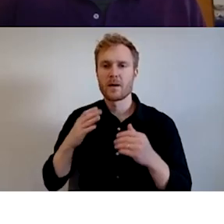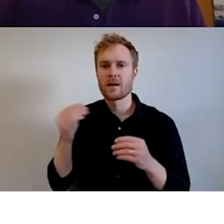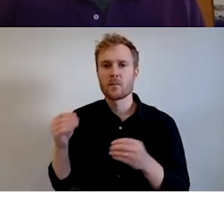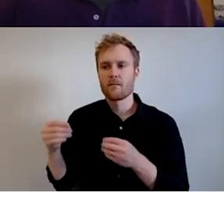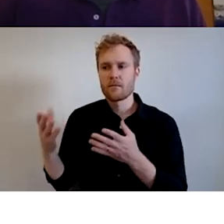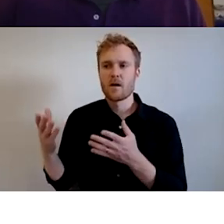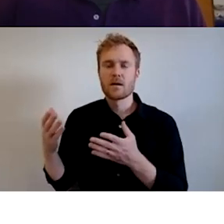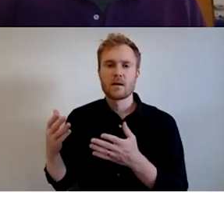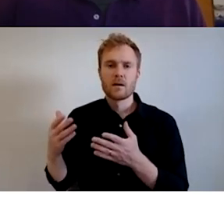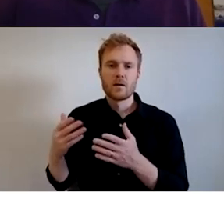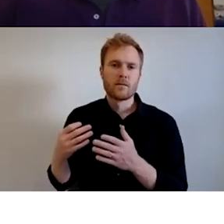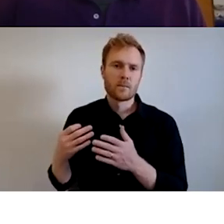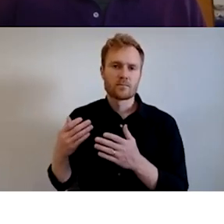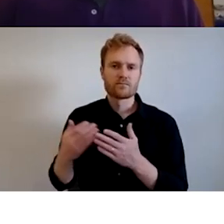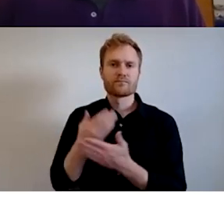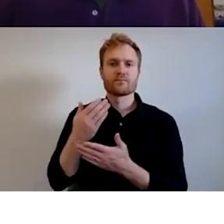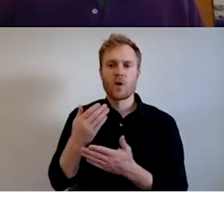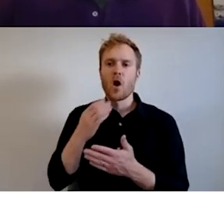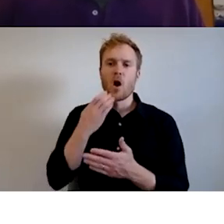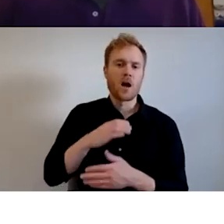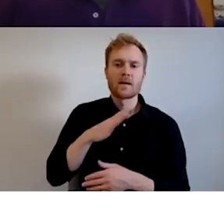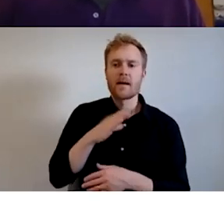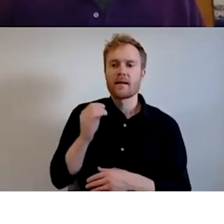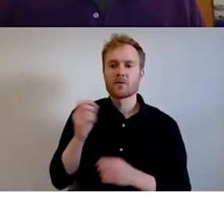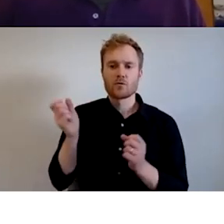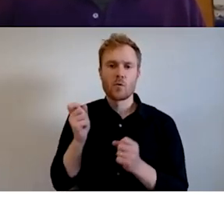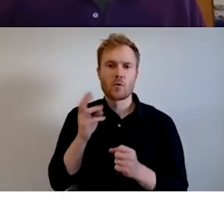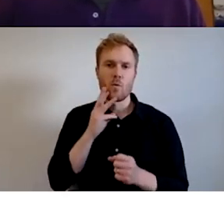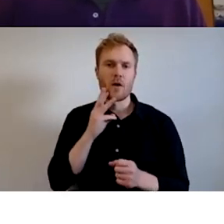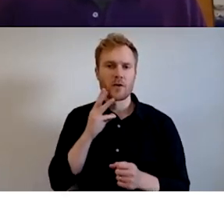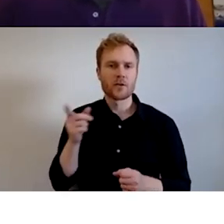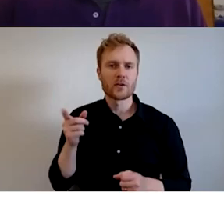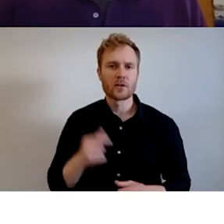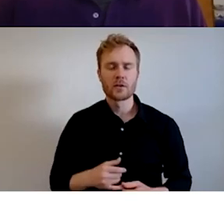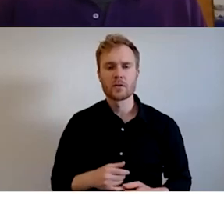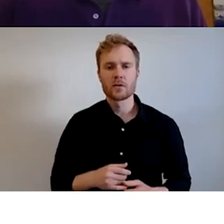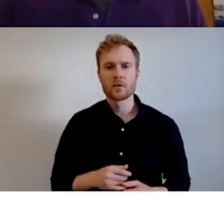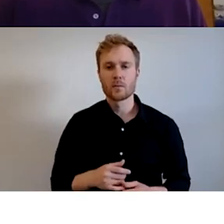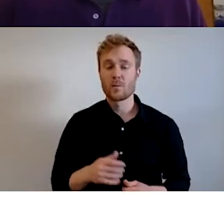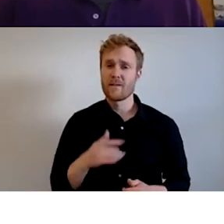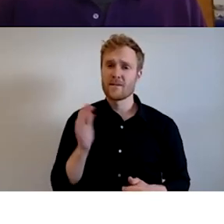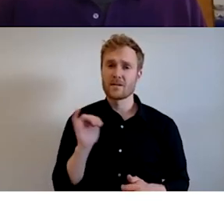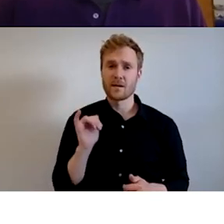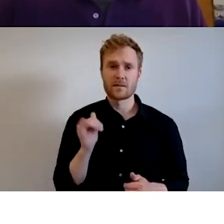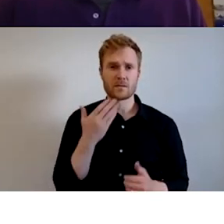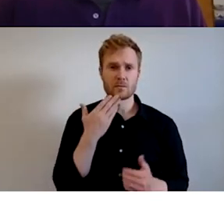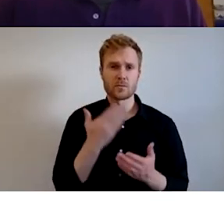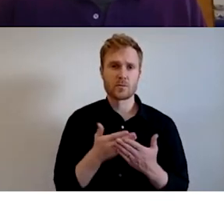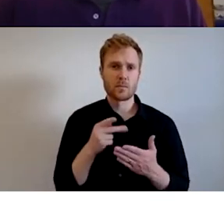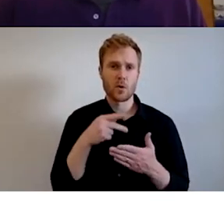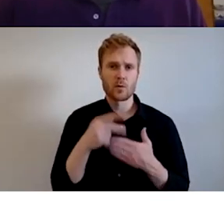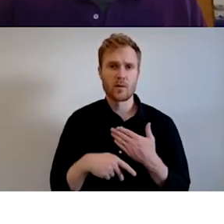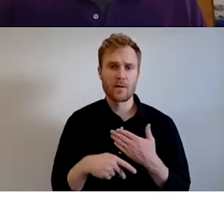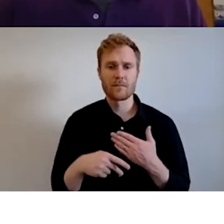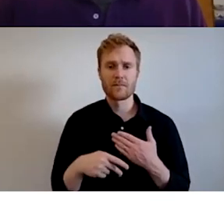water to occupants. Um, we feel like that's a justifiable program just based on the history of,